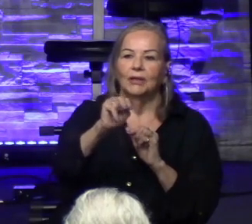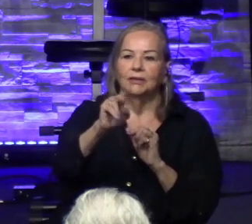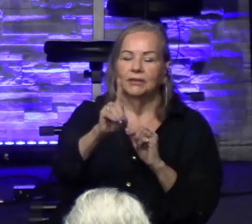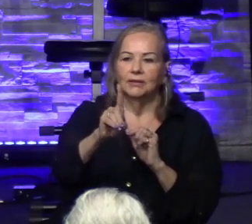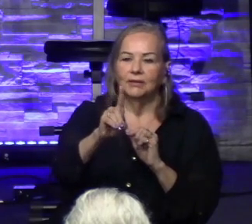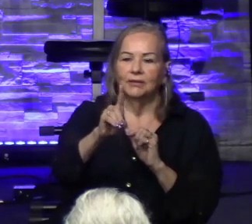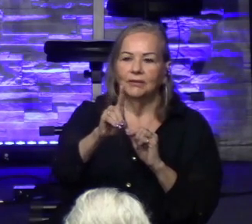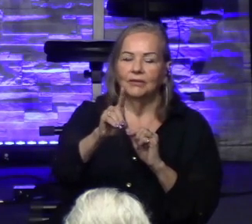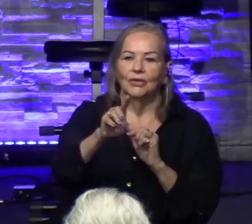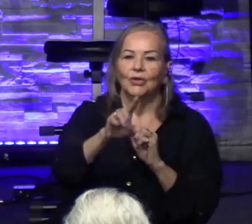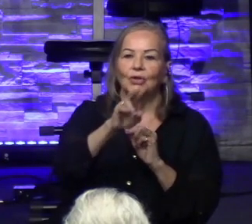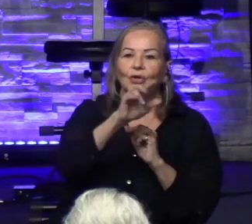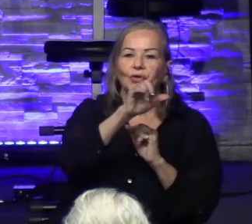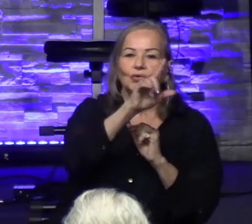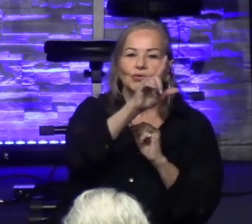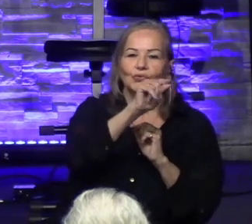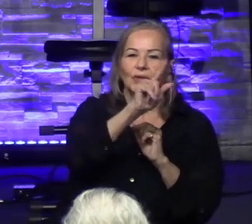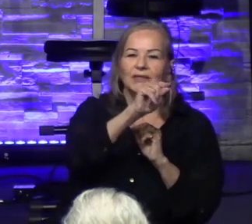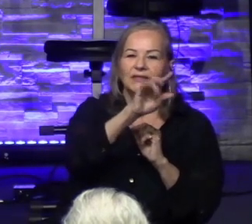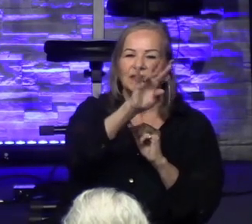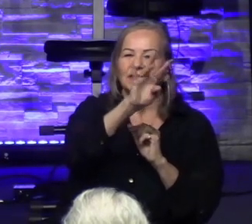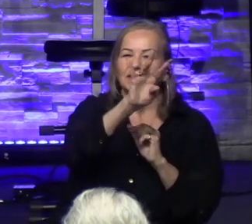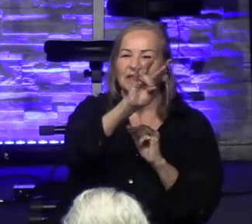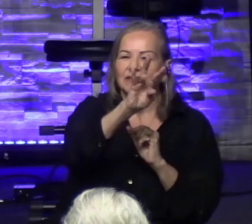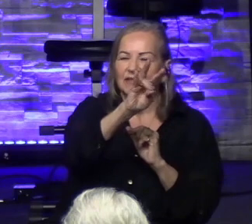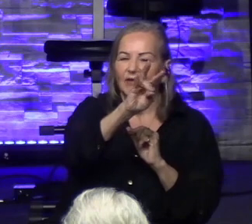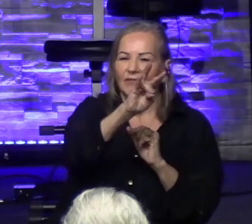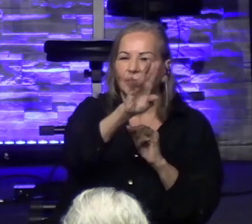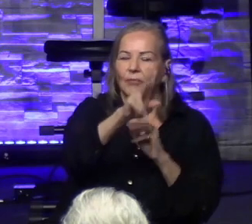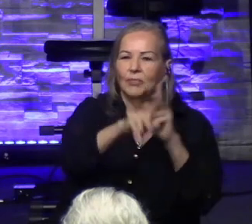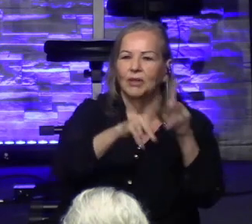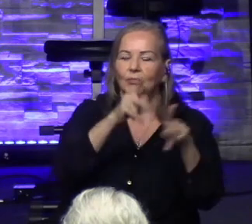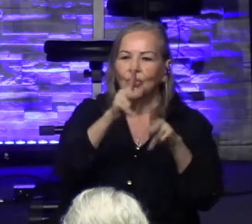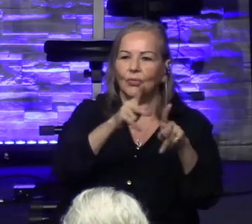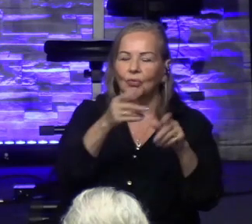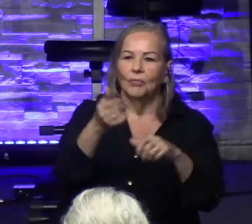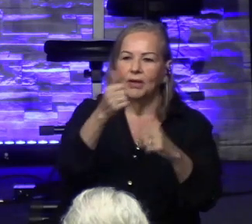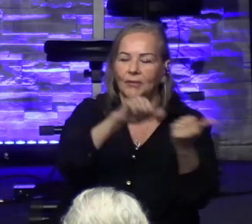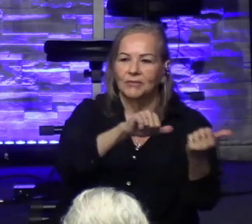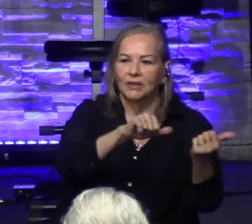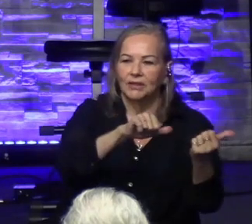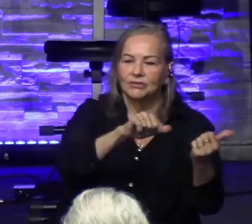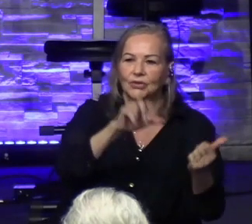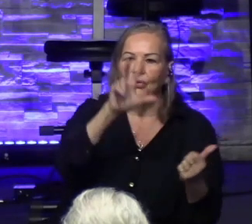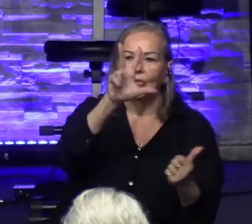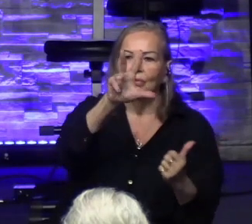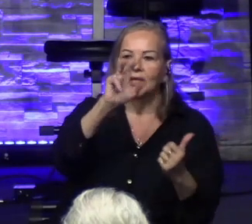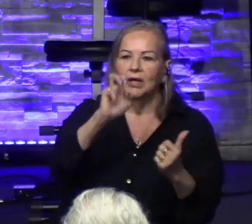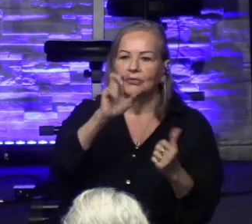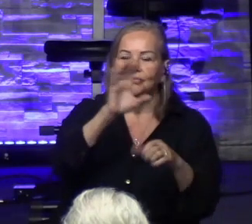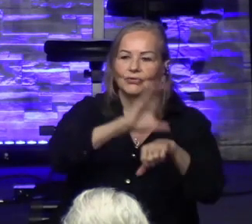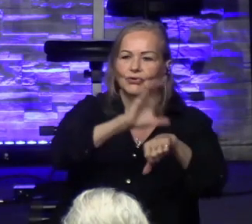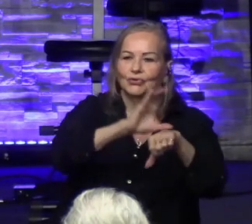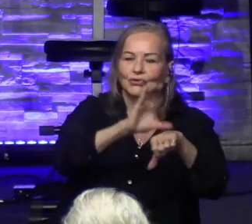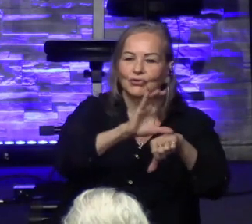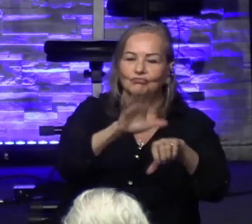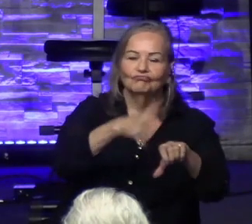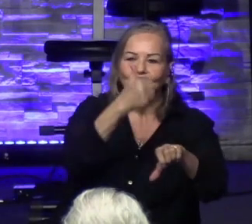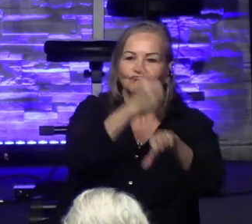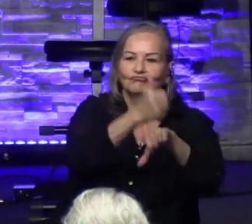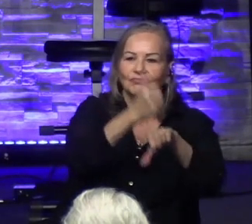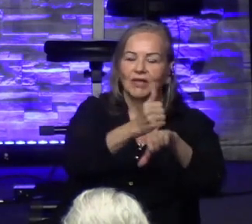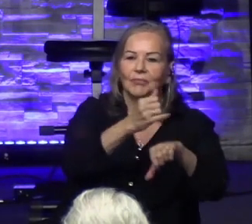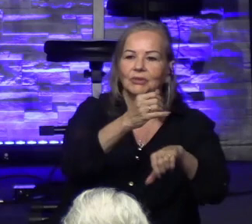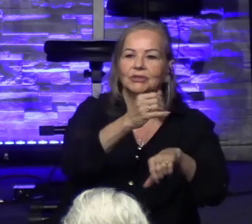there. And 300 churches were established in Ireland. And he served and worked there for 30